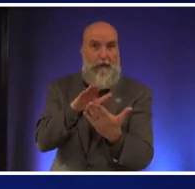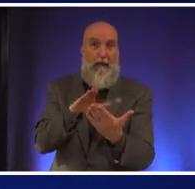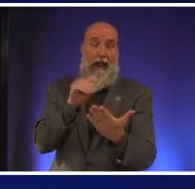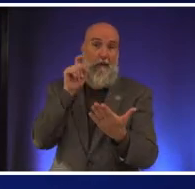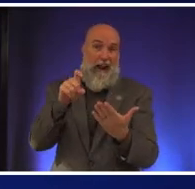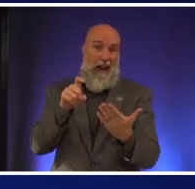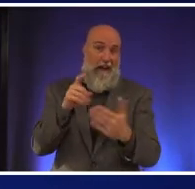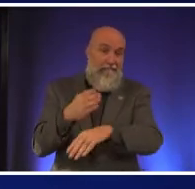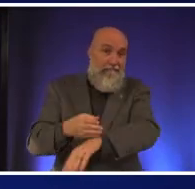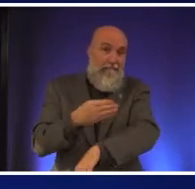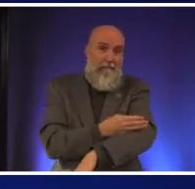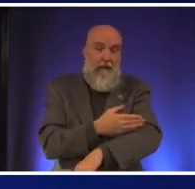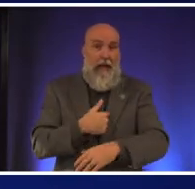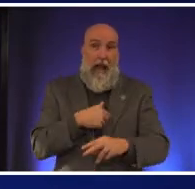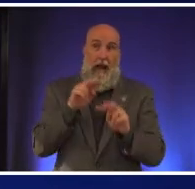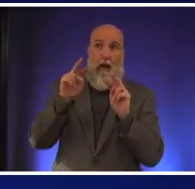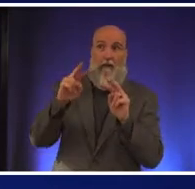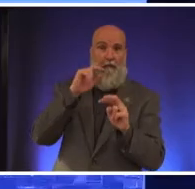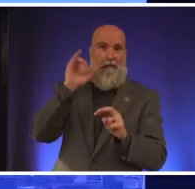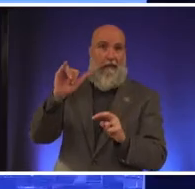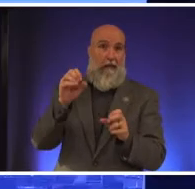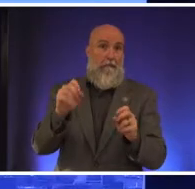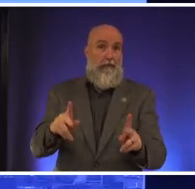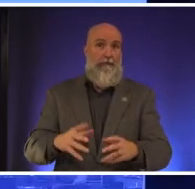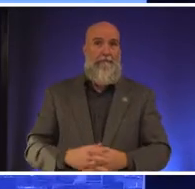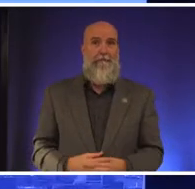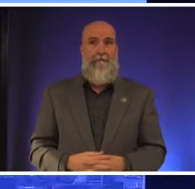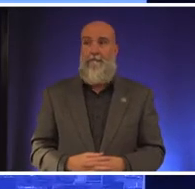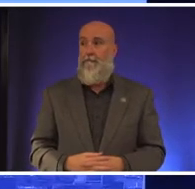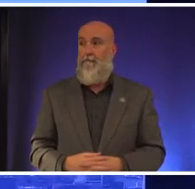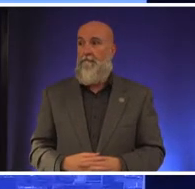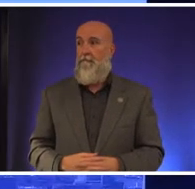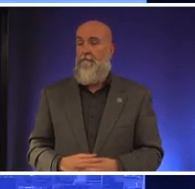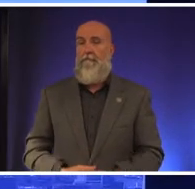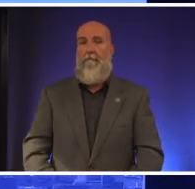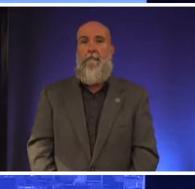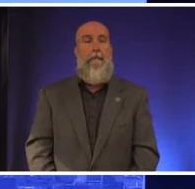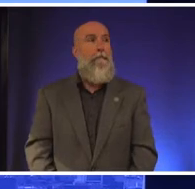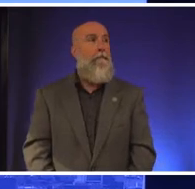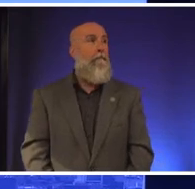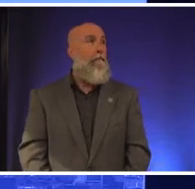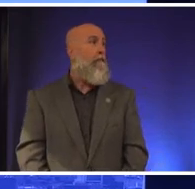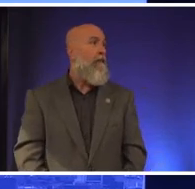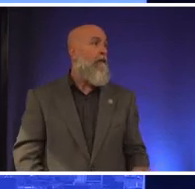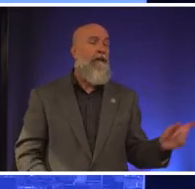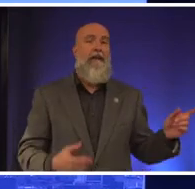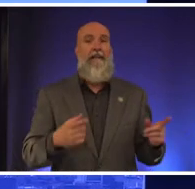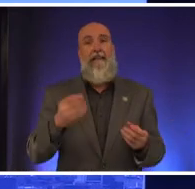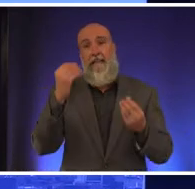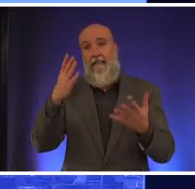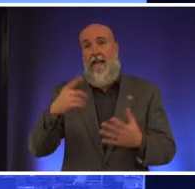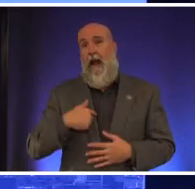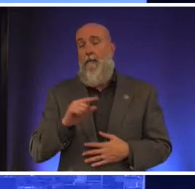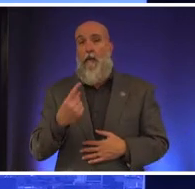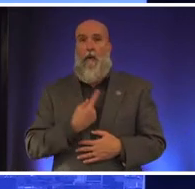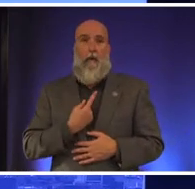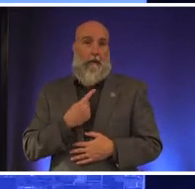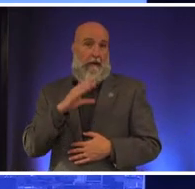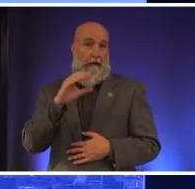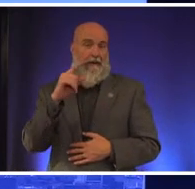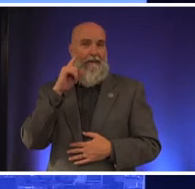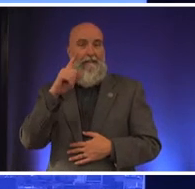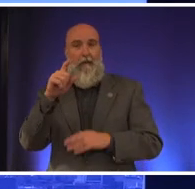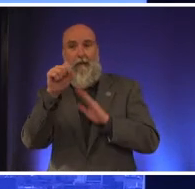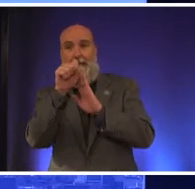better um and i look forward to that opportunity so i think it's worth mentioning that i'm the only candidate in this race with a stated policy around